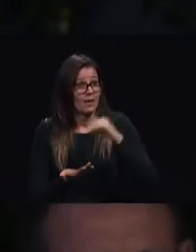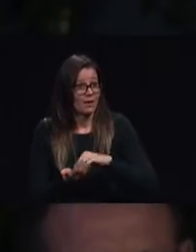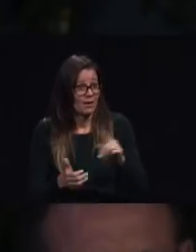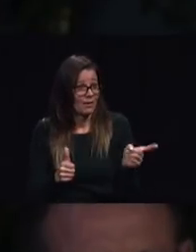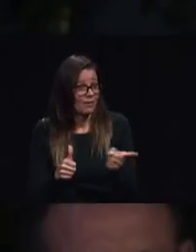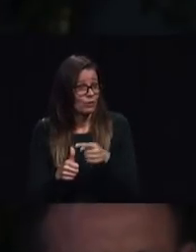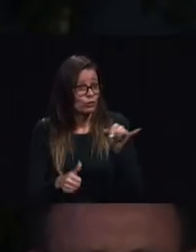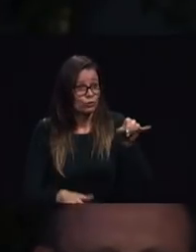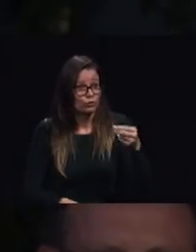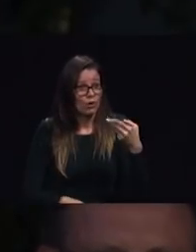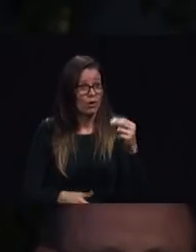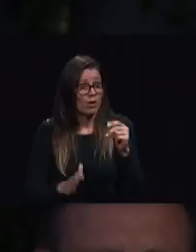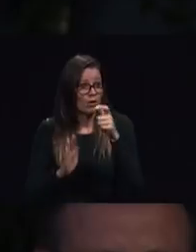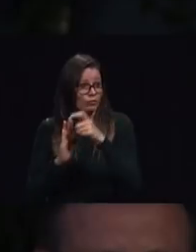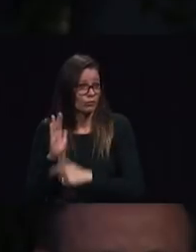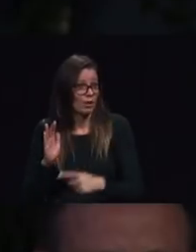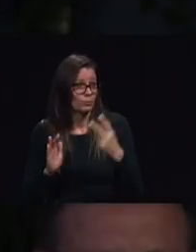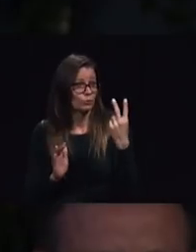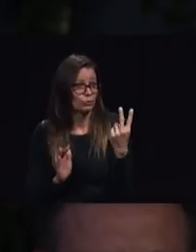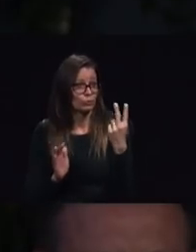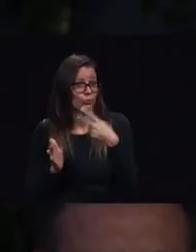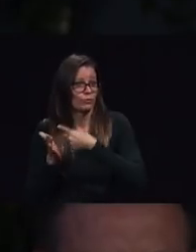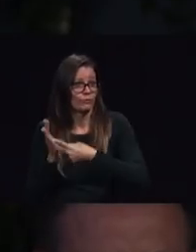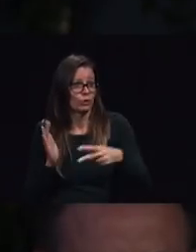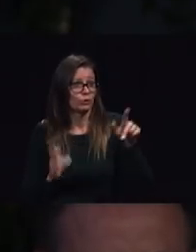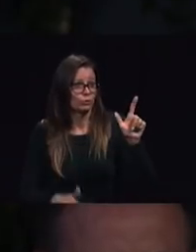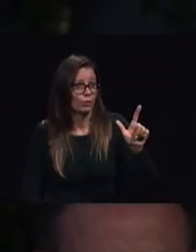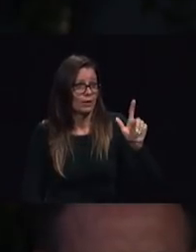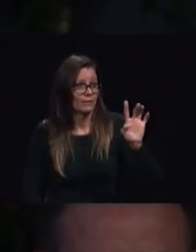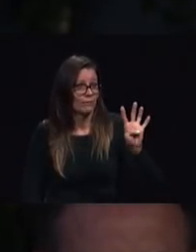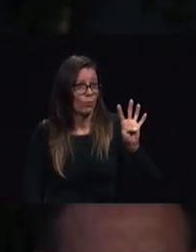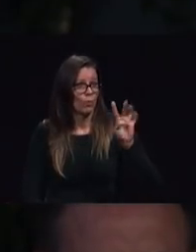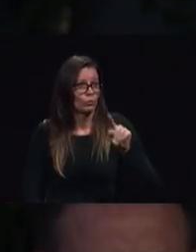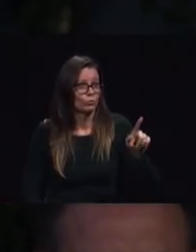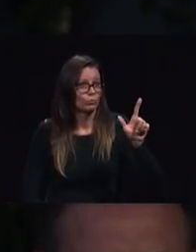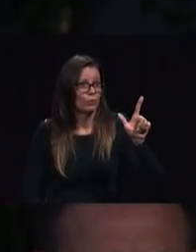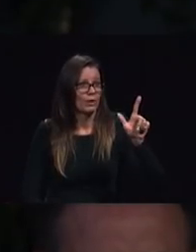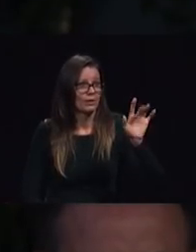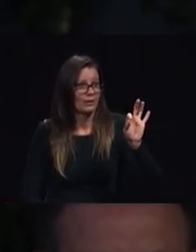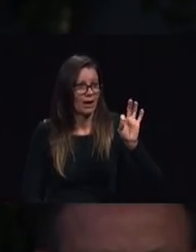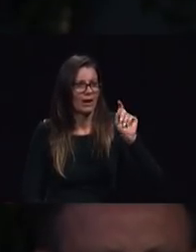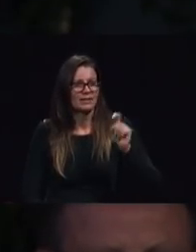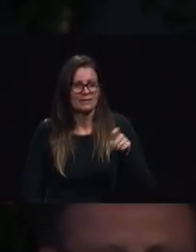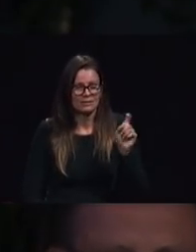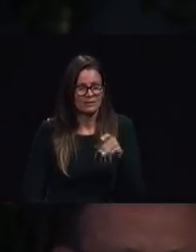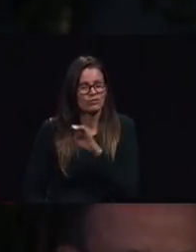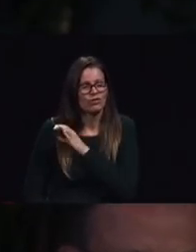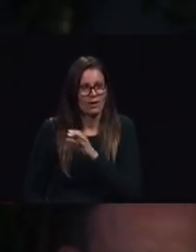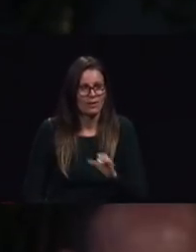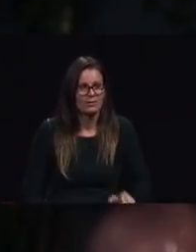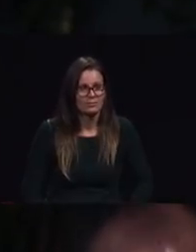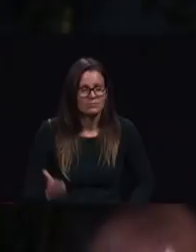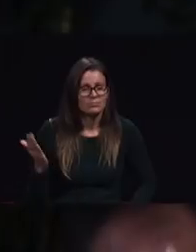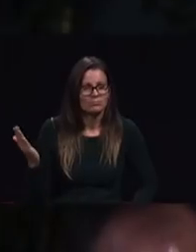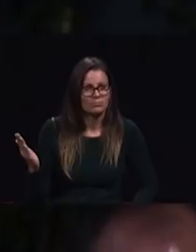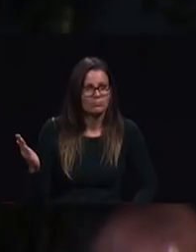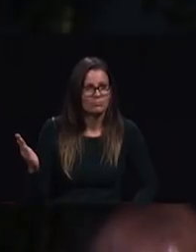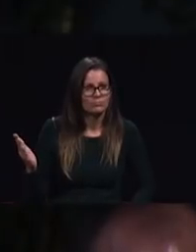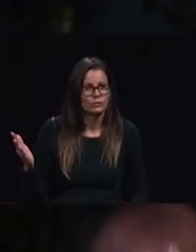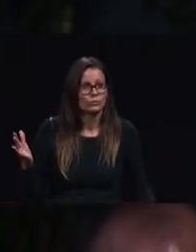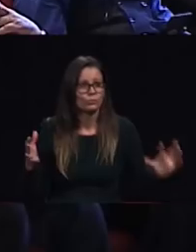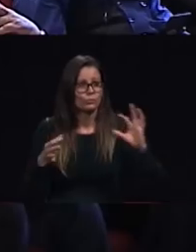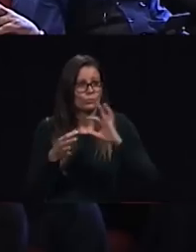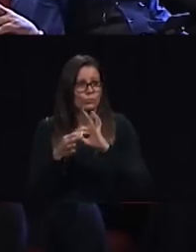together under Christ's longing desire of unity found in John chapter